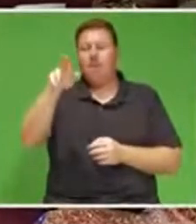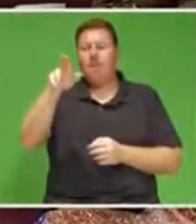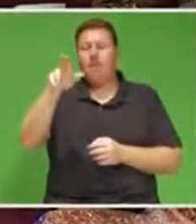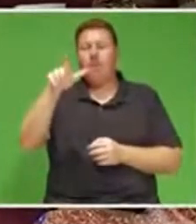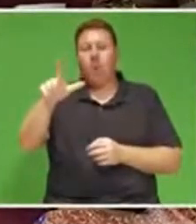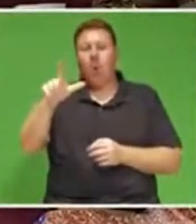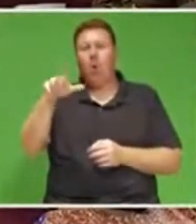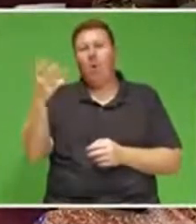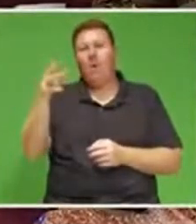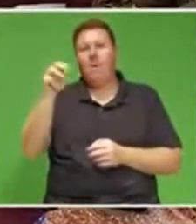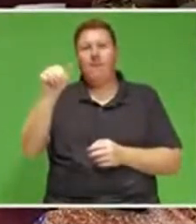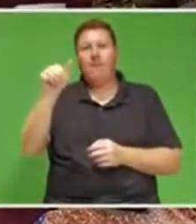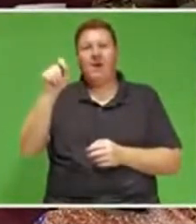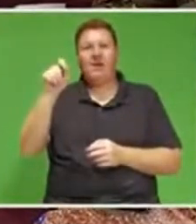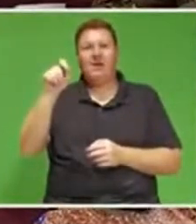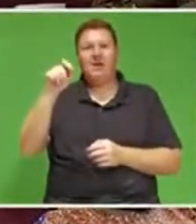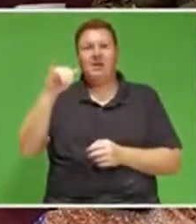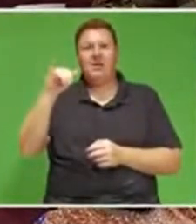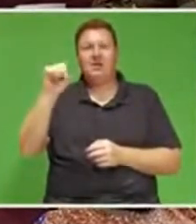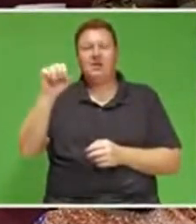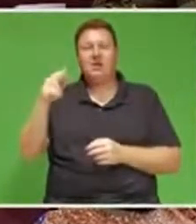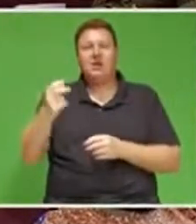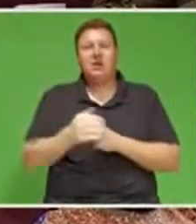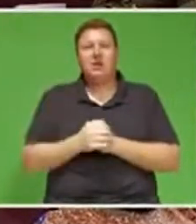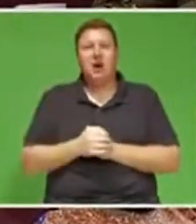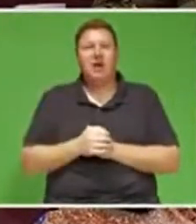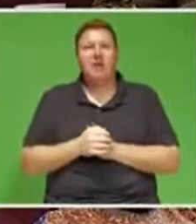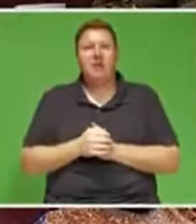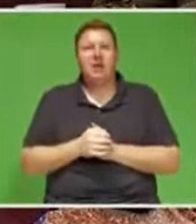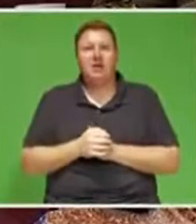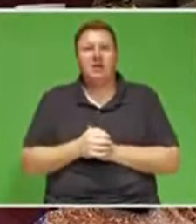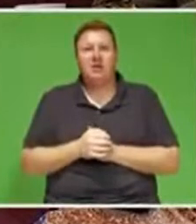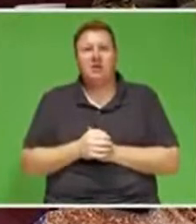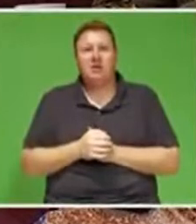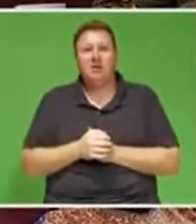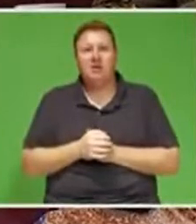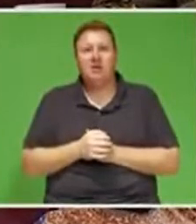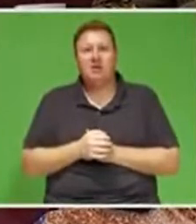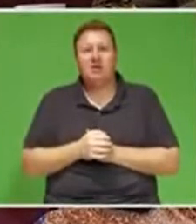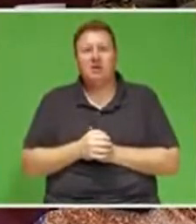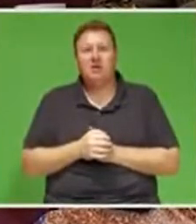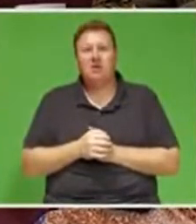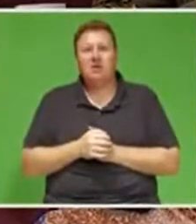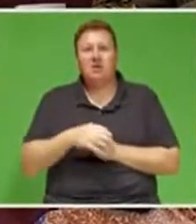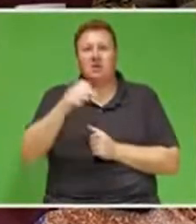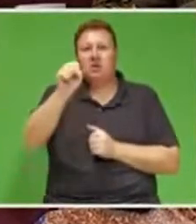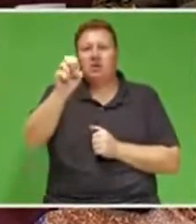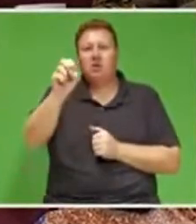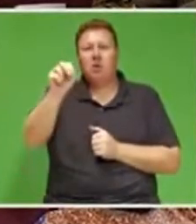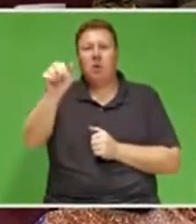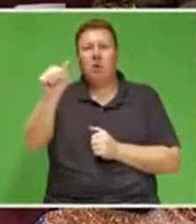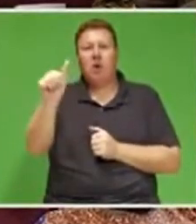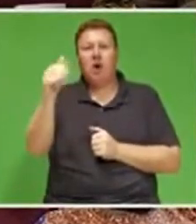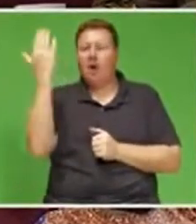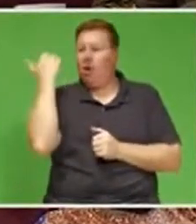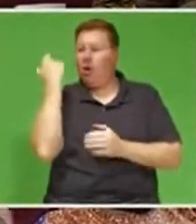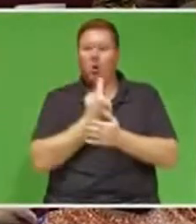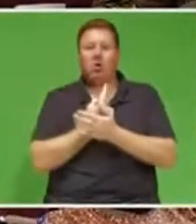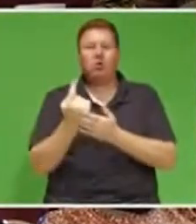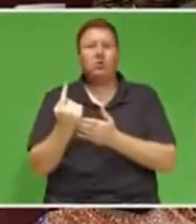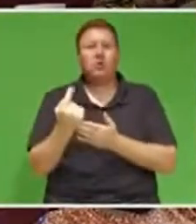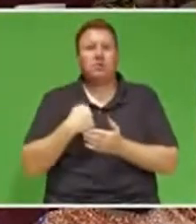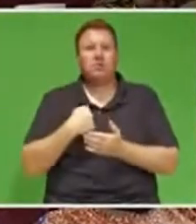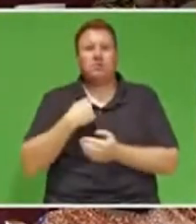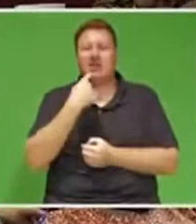Honorable members, in the State of the Nation Address last week, I